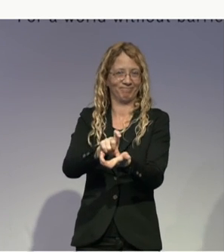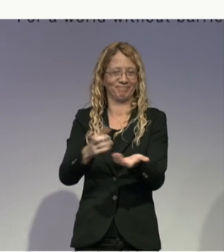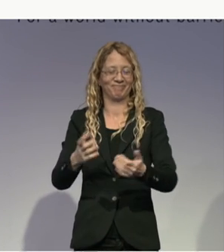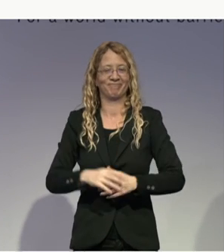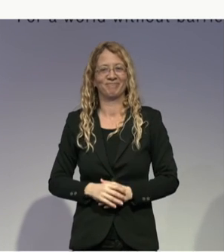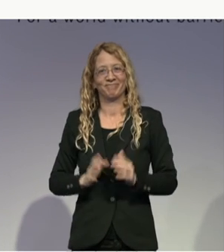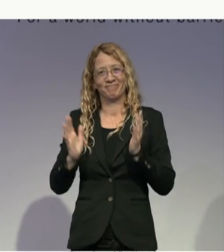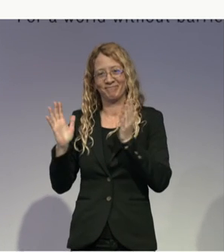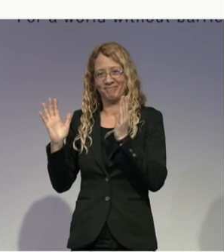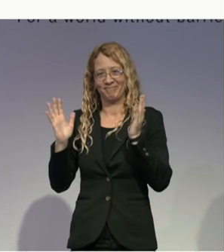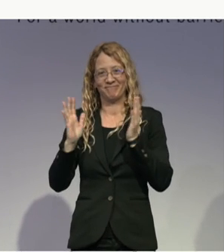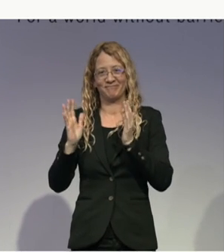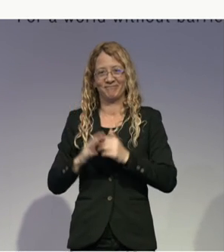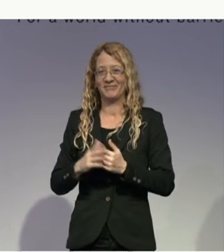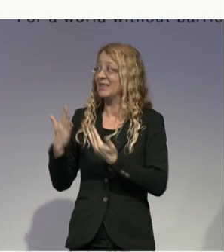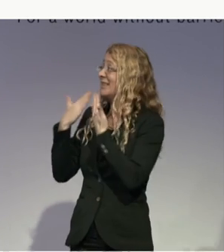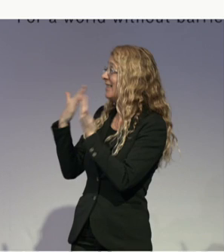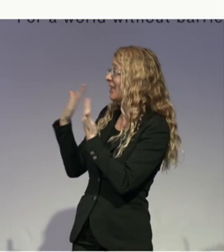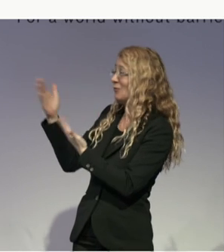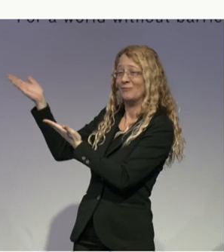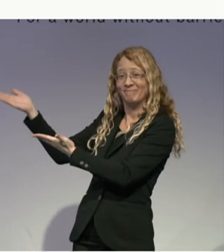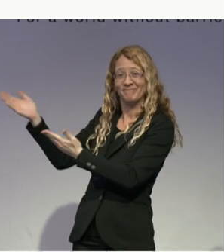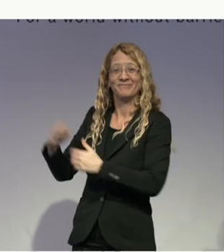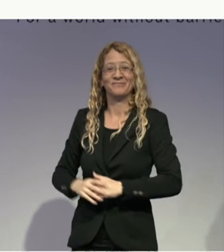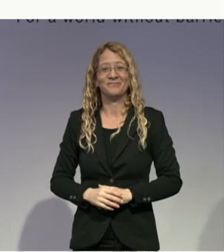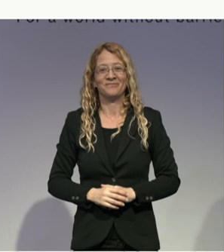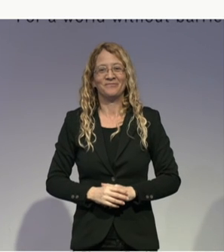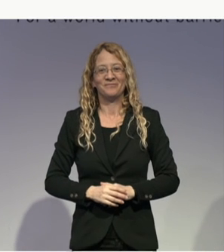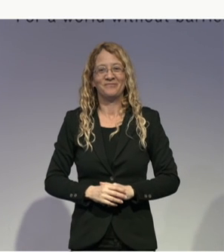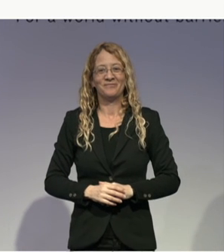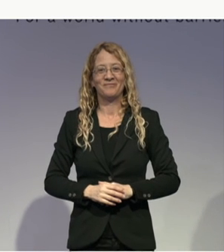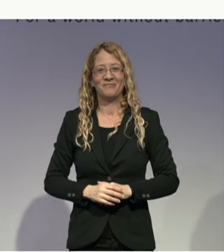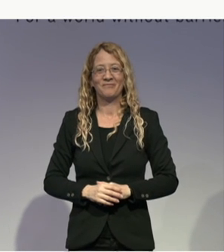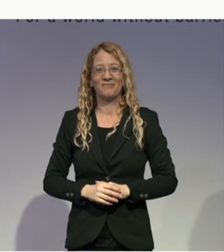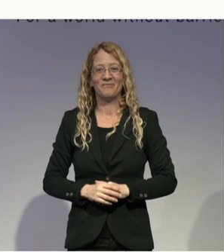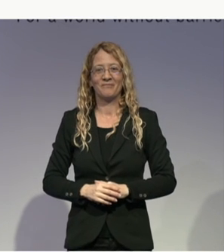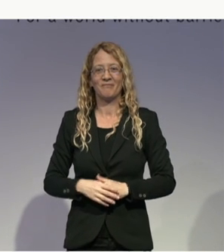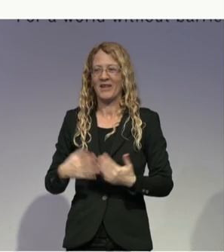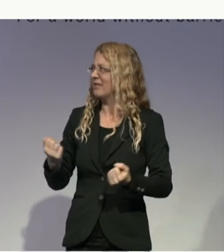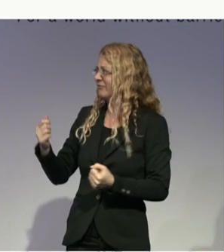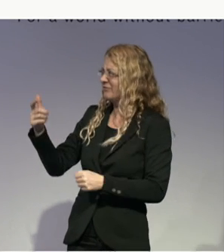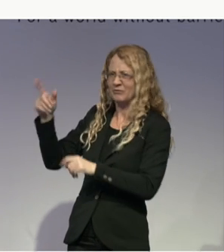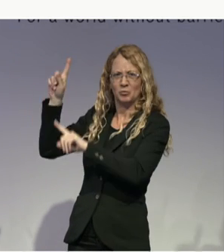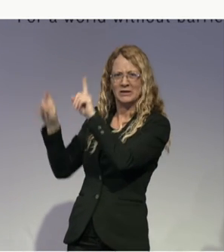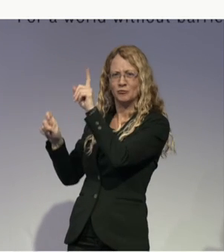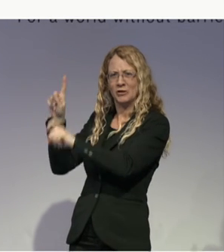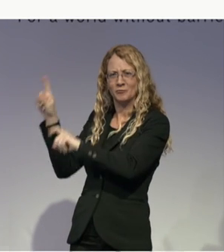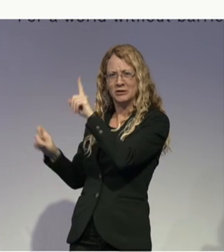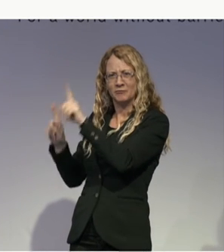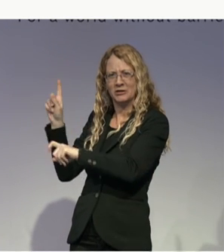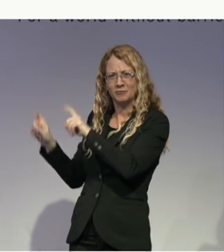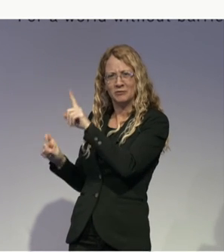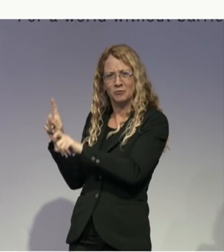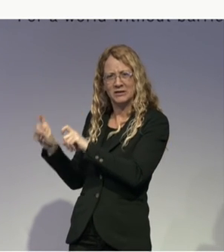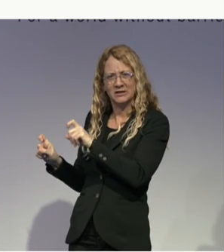Thank you, Modessa. There's lots of also questions that popped inside my mind. Particularly, you're at 1.2